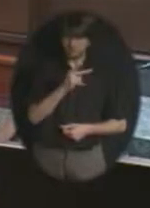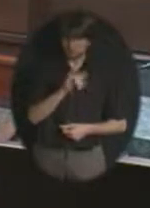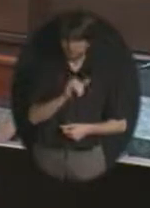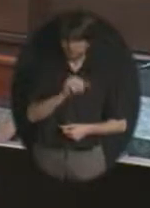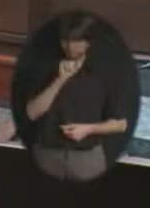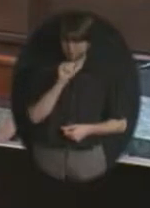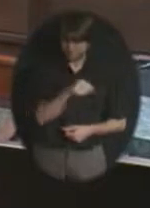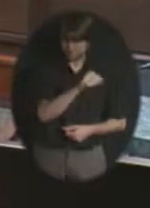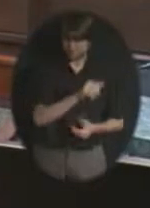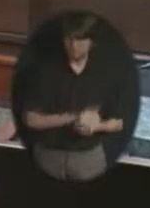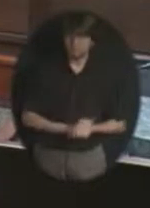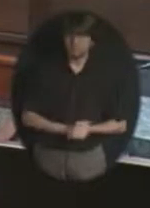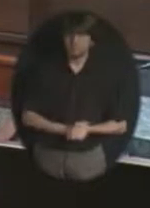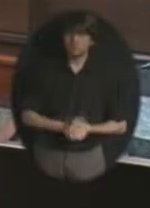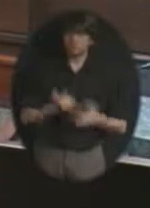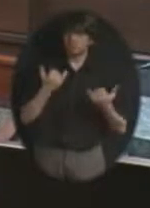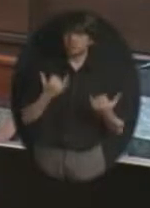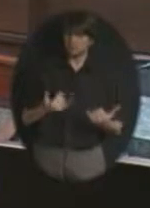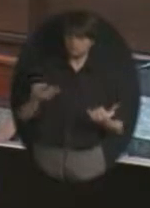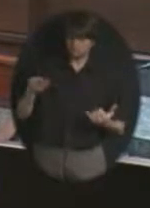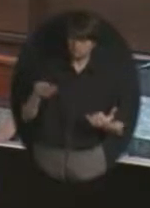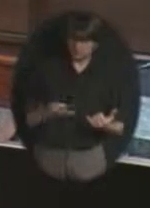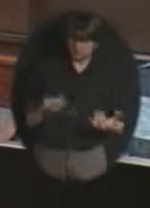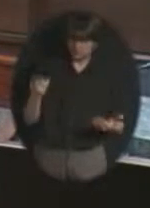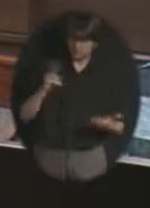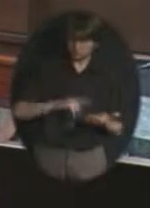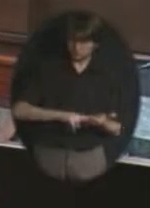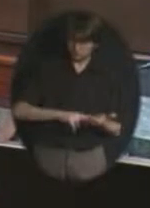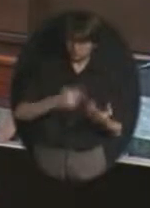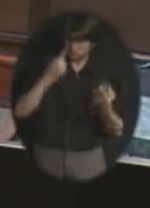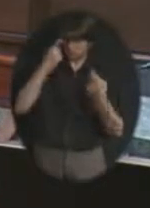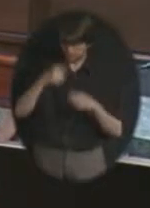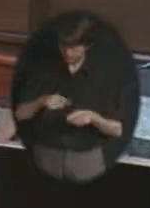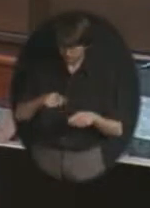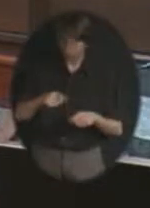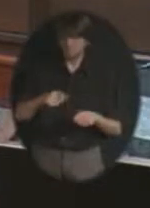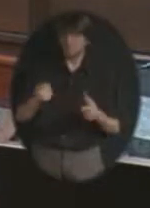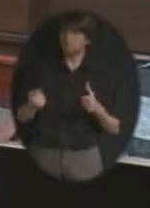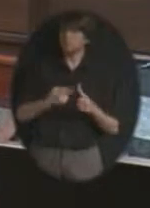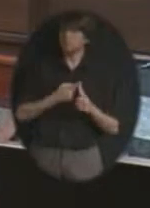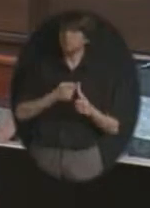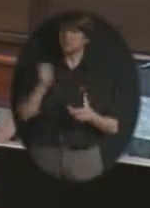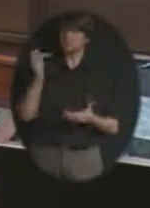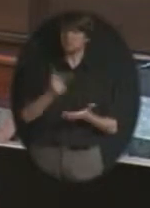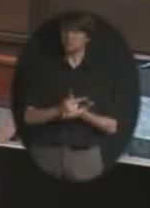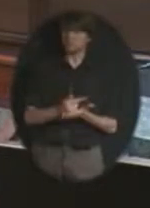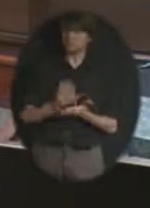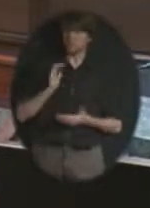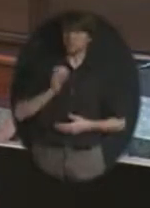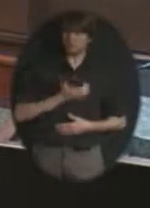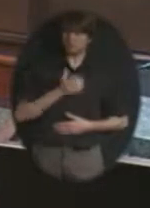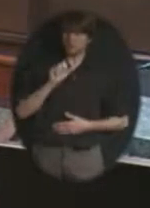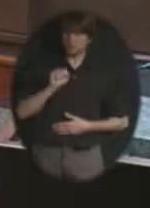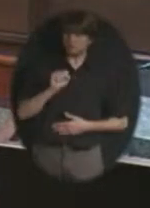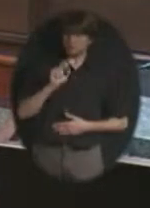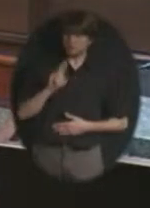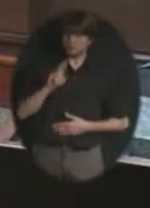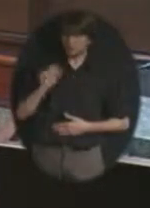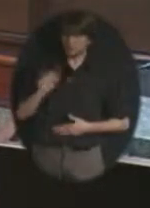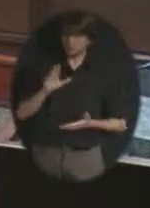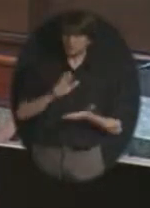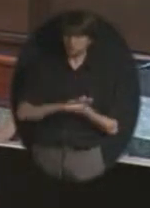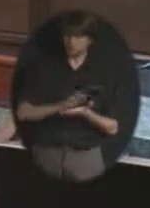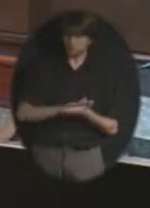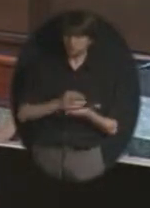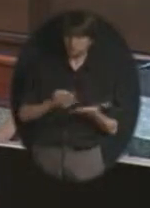Under our bids, contracts, and agreements, the first item we have is approval of our school resource officer agreement for the 2013-14 school